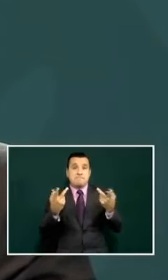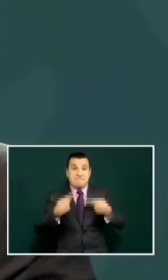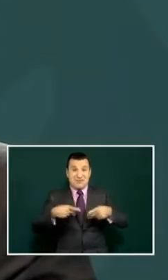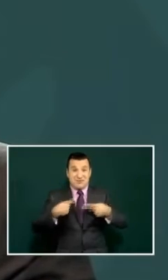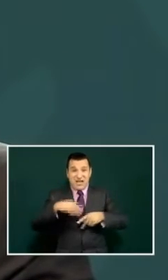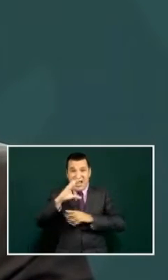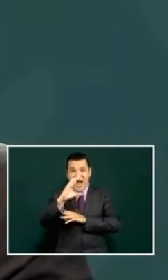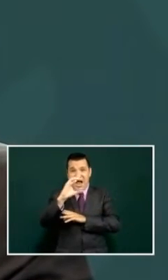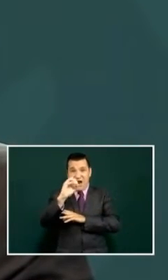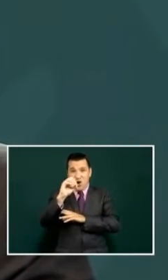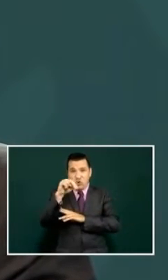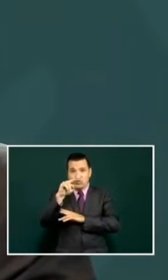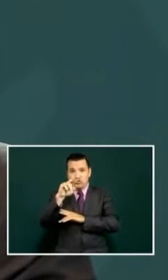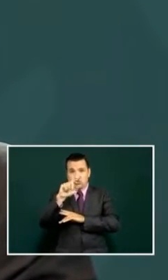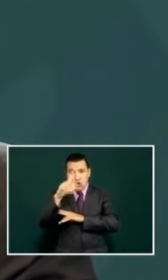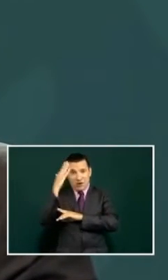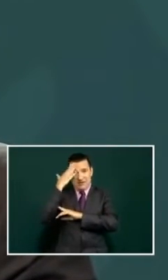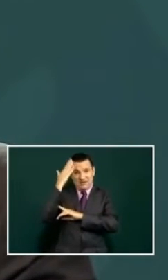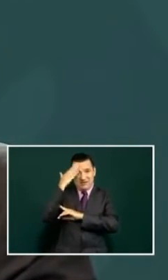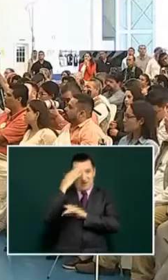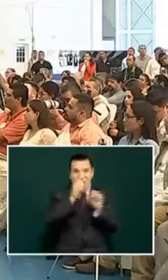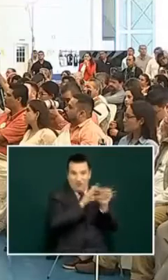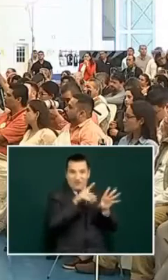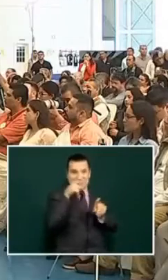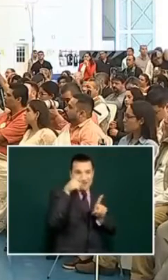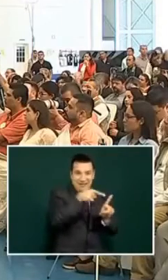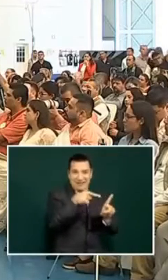the consulates of